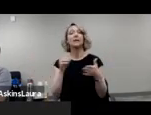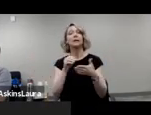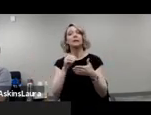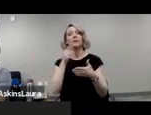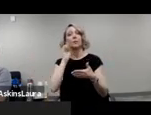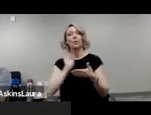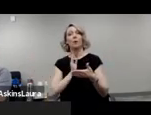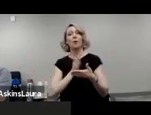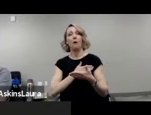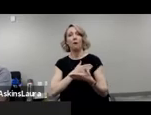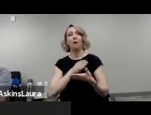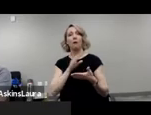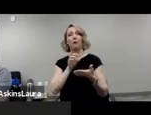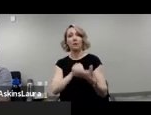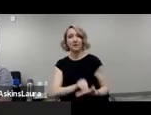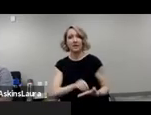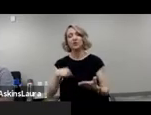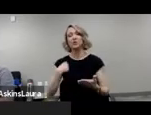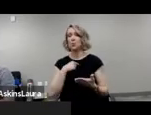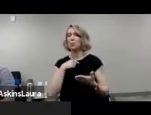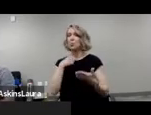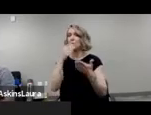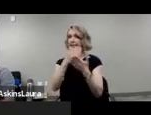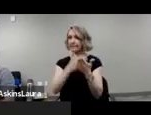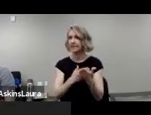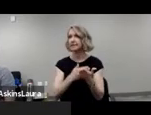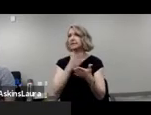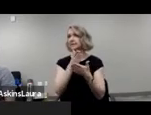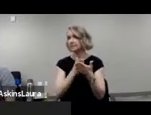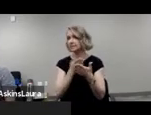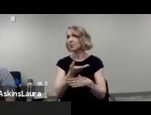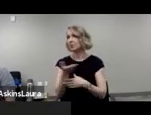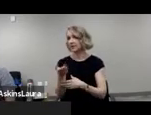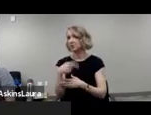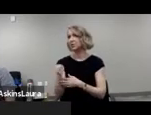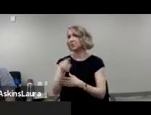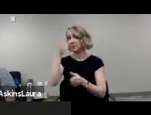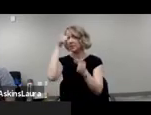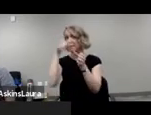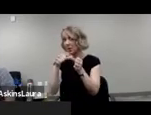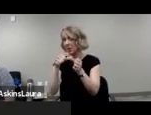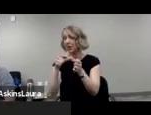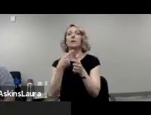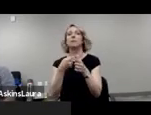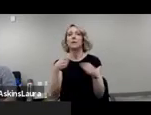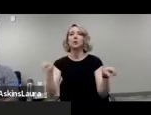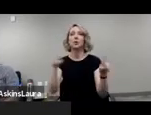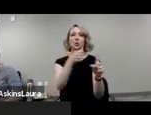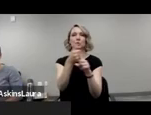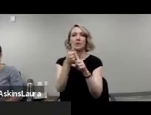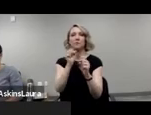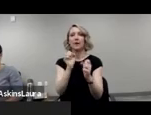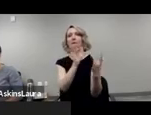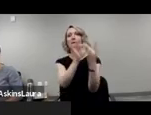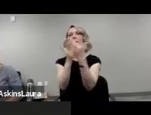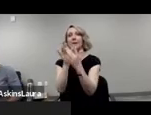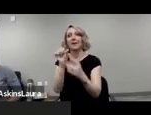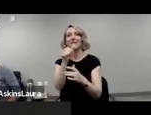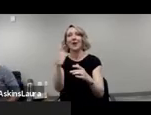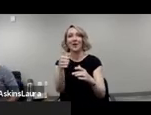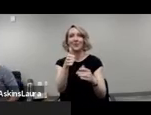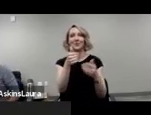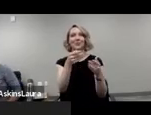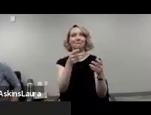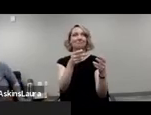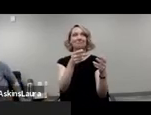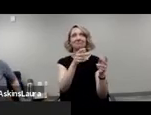document, we made sure to list like some of these things so that you can remember and then reach out to other sources to make sure that